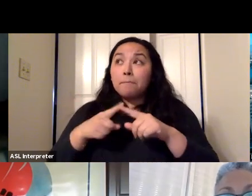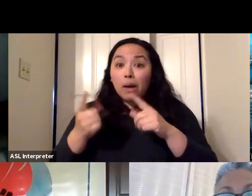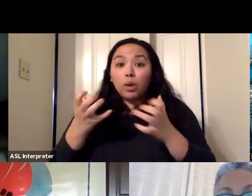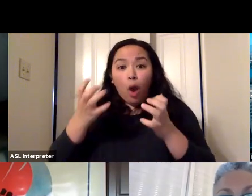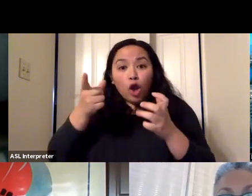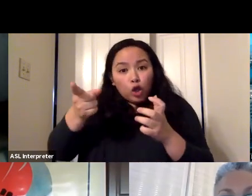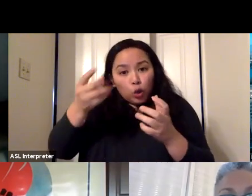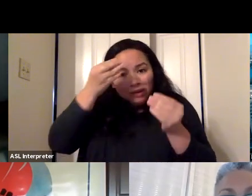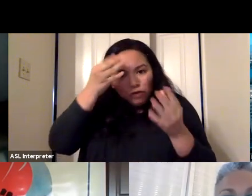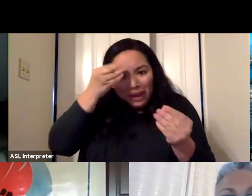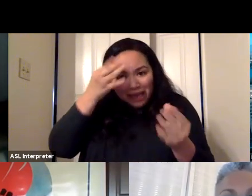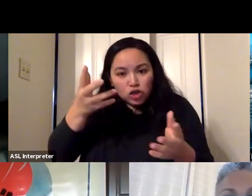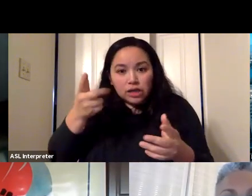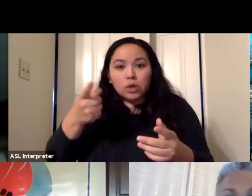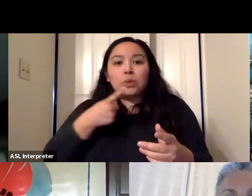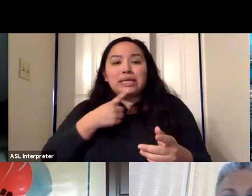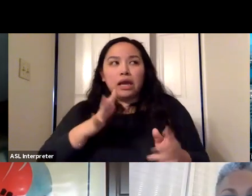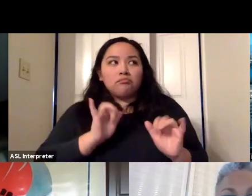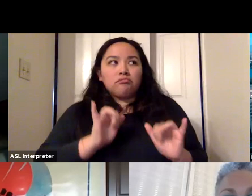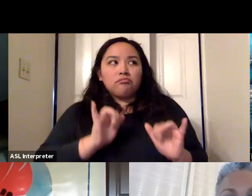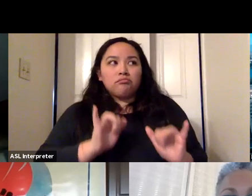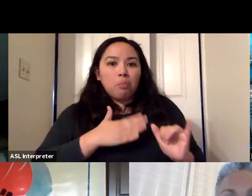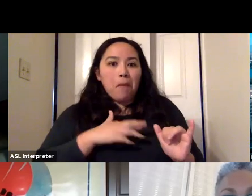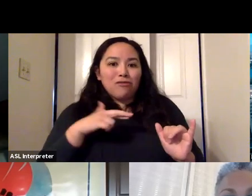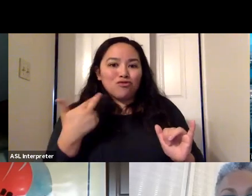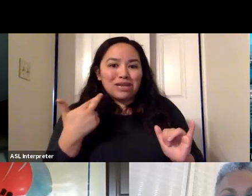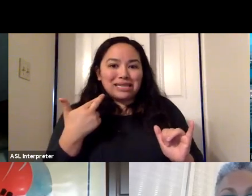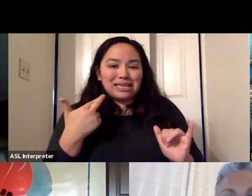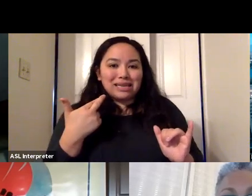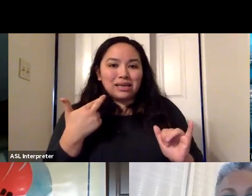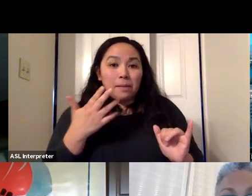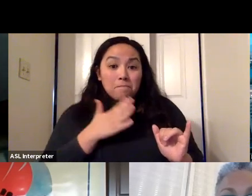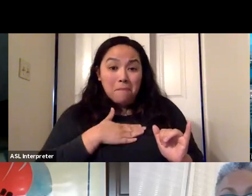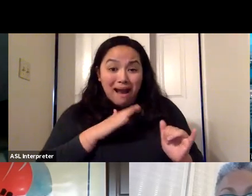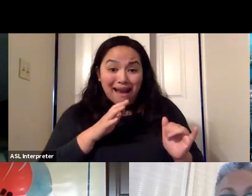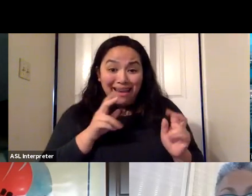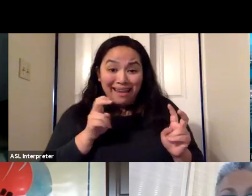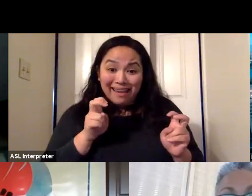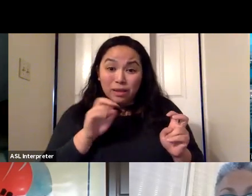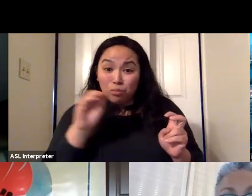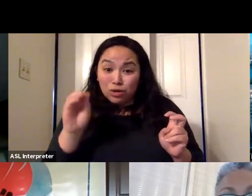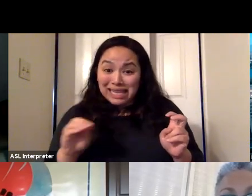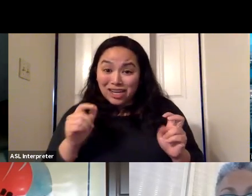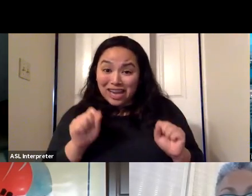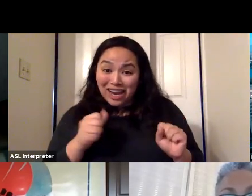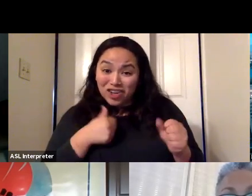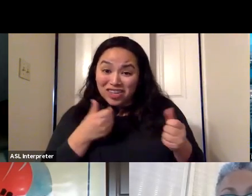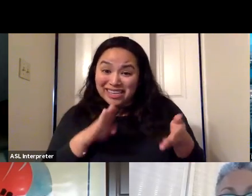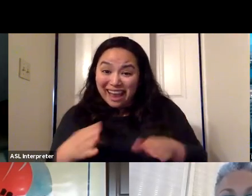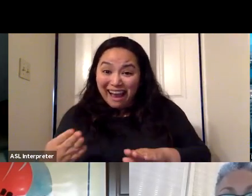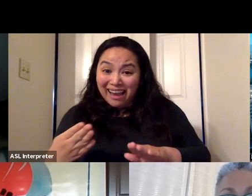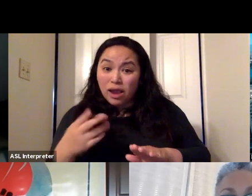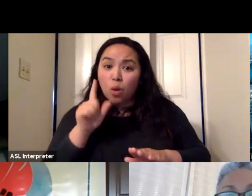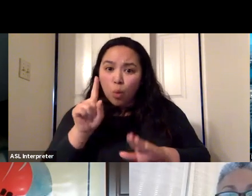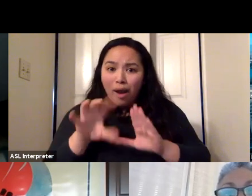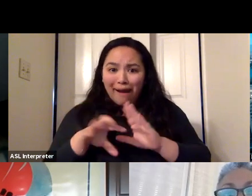every individual saying, my risk if I catch COVID of dying is 1 in 56. So what is it that I need to do to protect myself? And how can I make